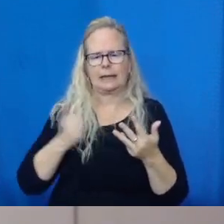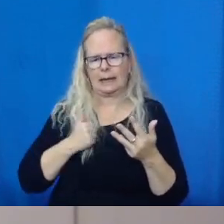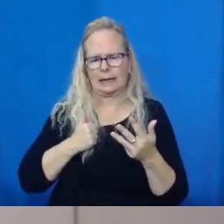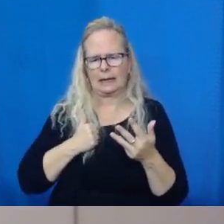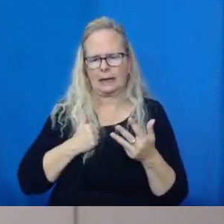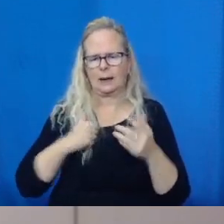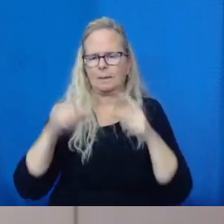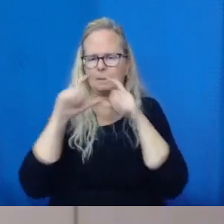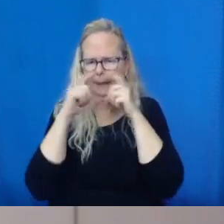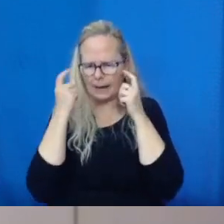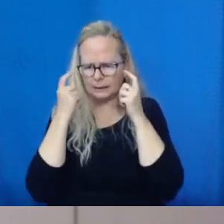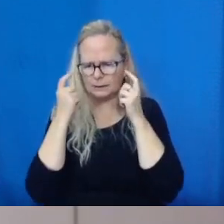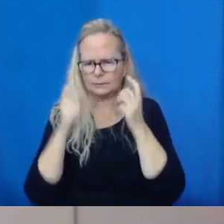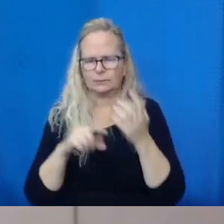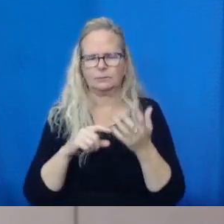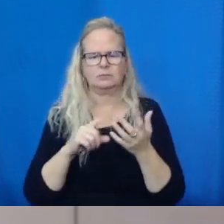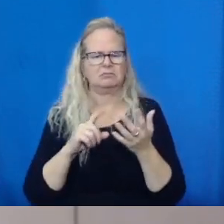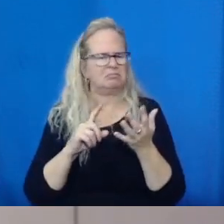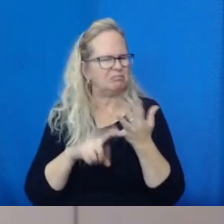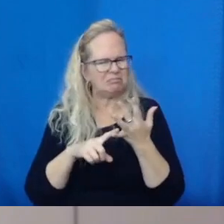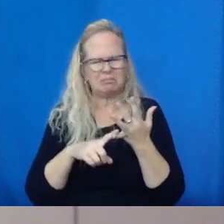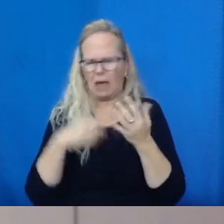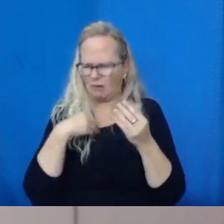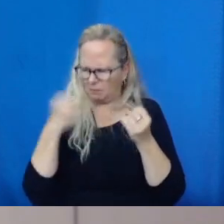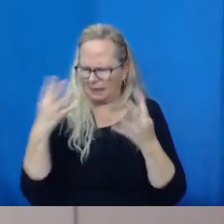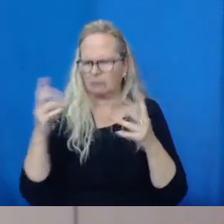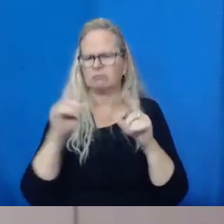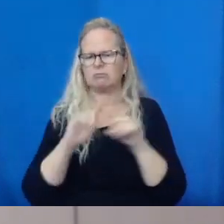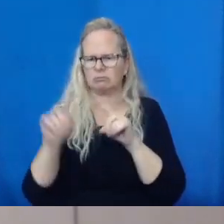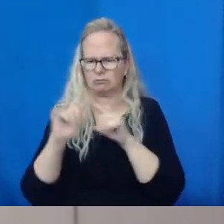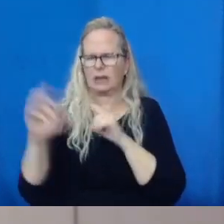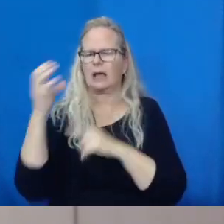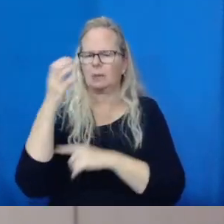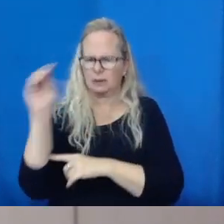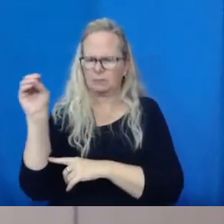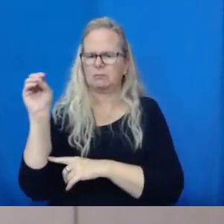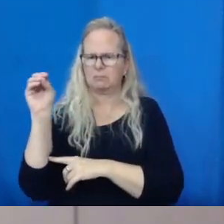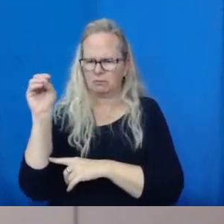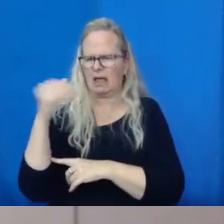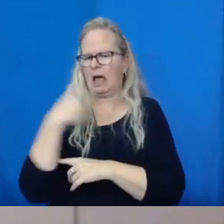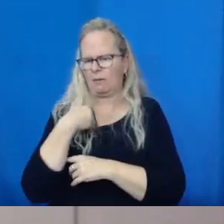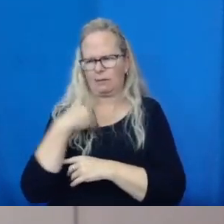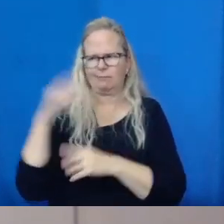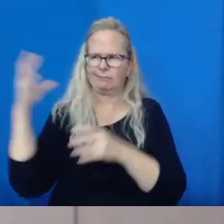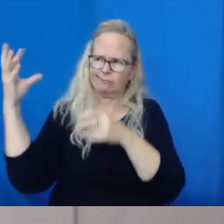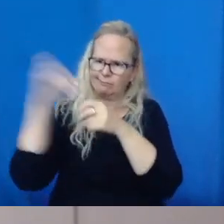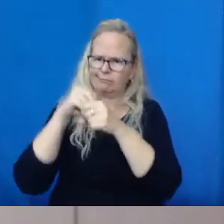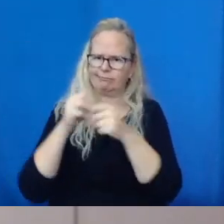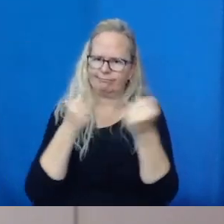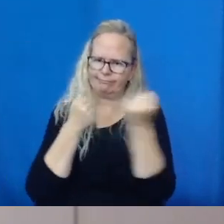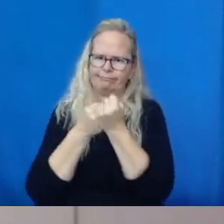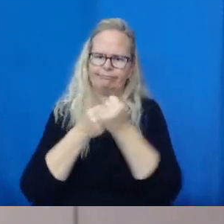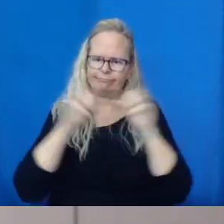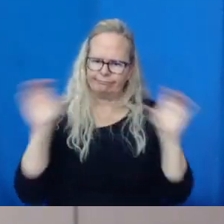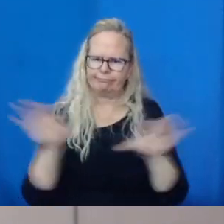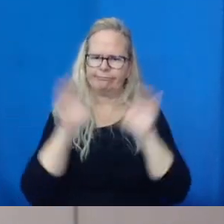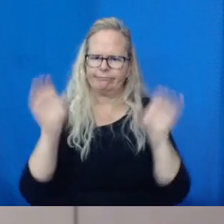stepped up. There's other companies that are working on other reusable models, which are excellent.